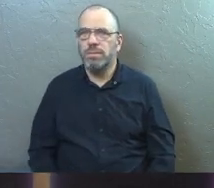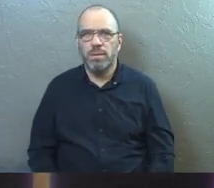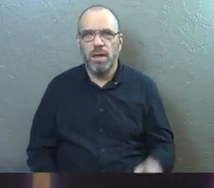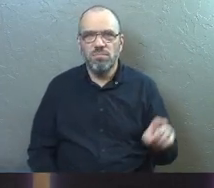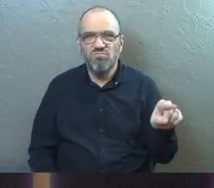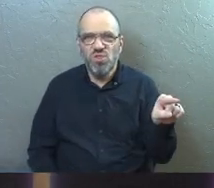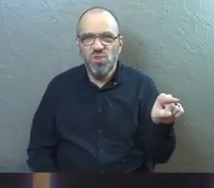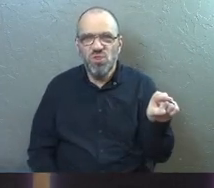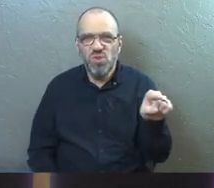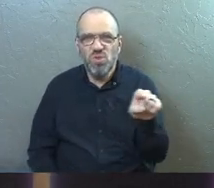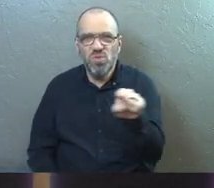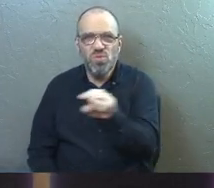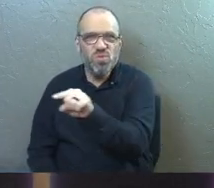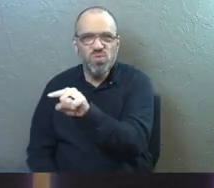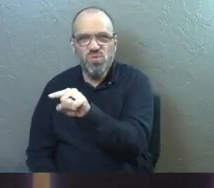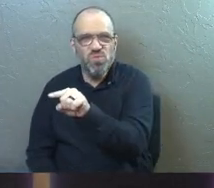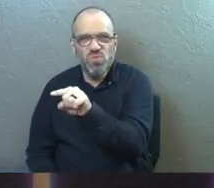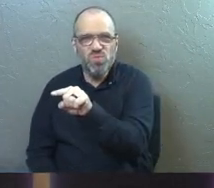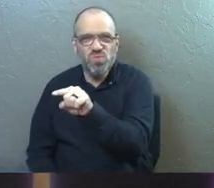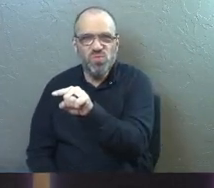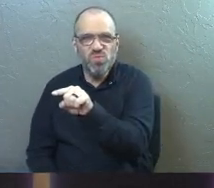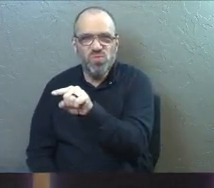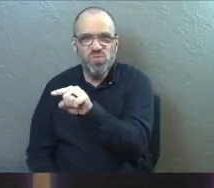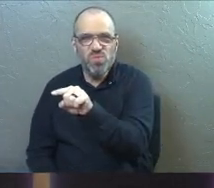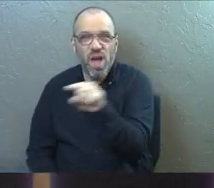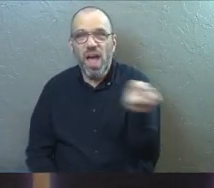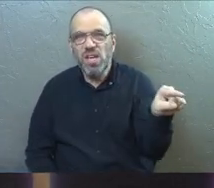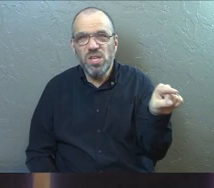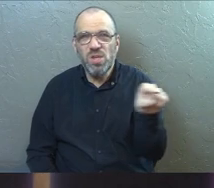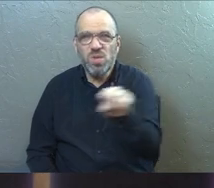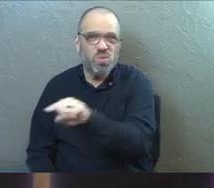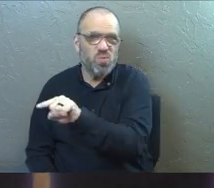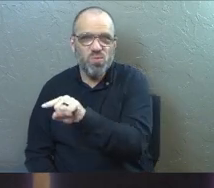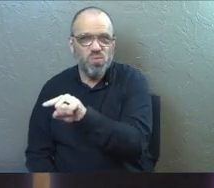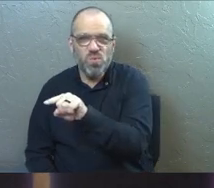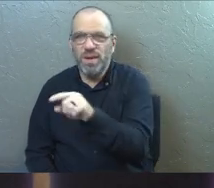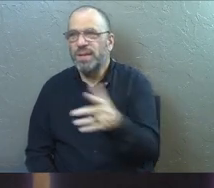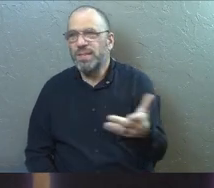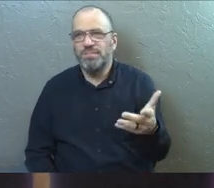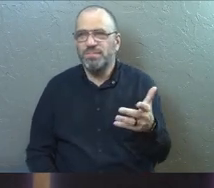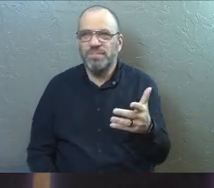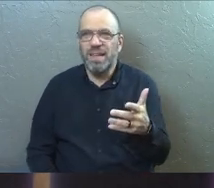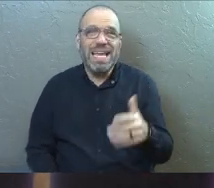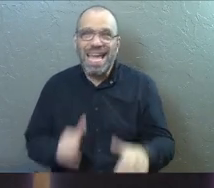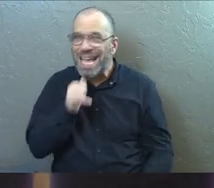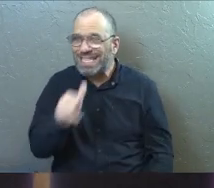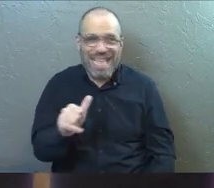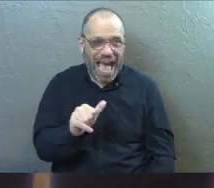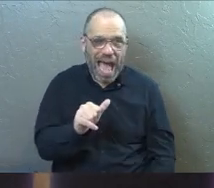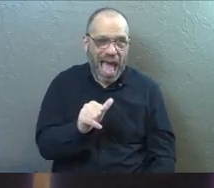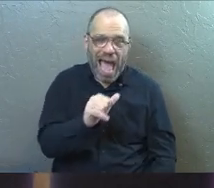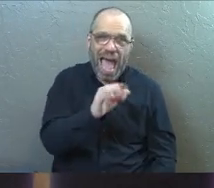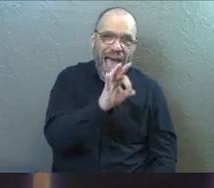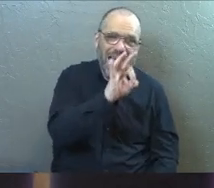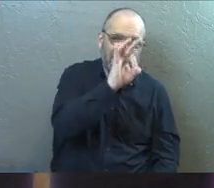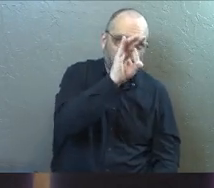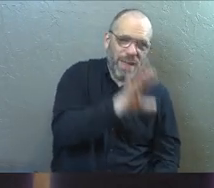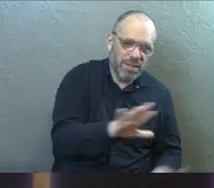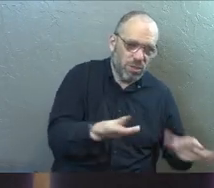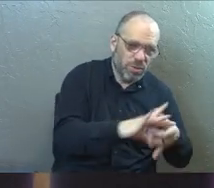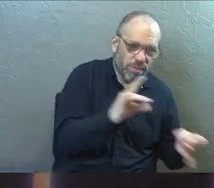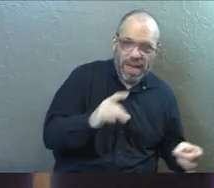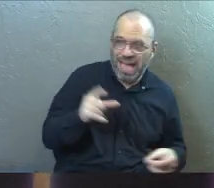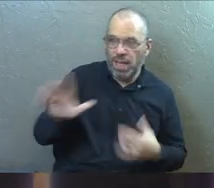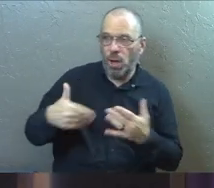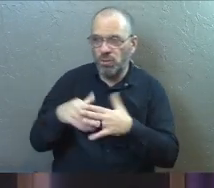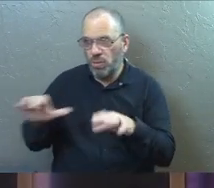All of you are the ministers in this church. It is not that the clergy do the spiritual things and everybody else does